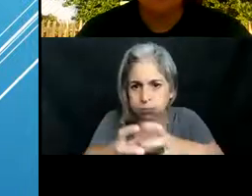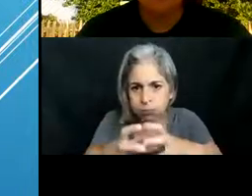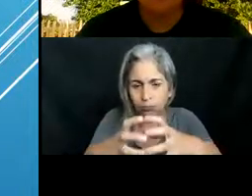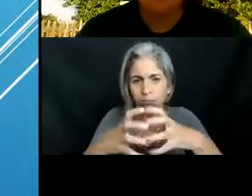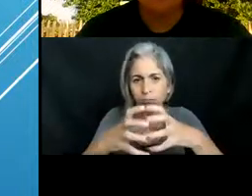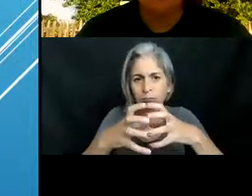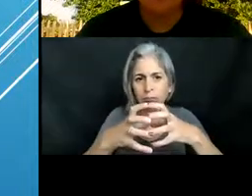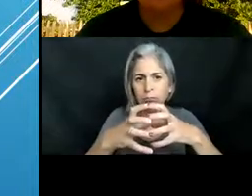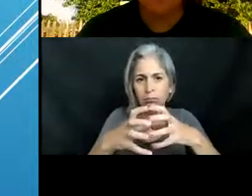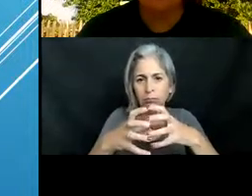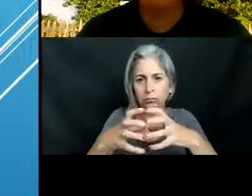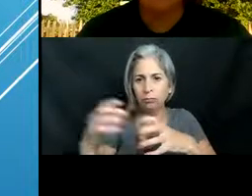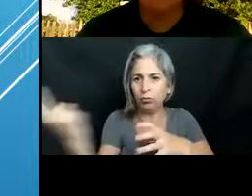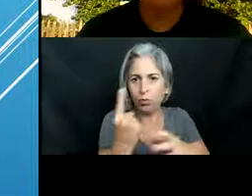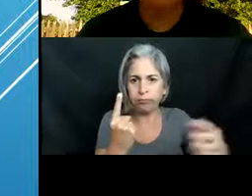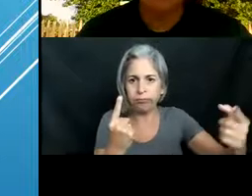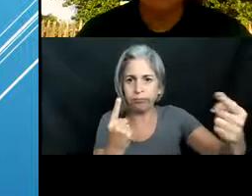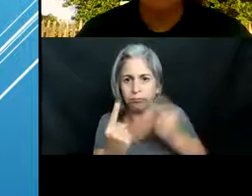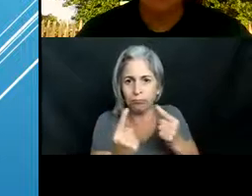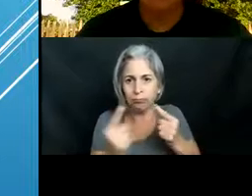picking them off one by one